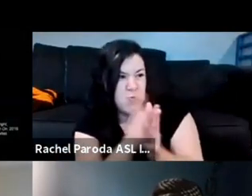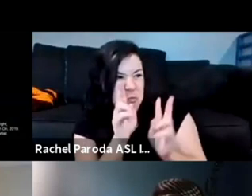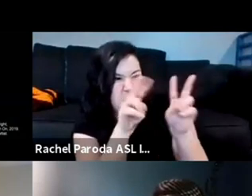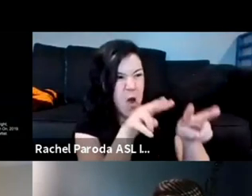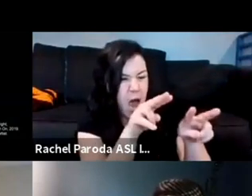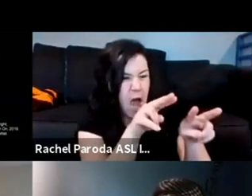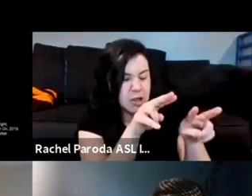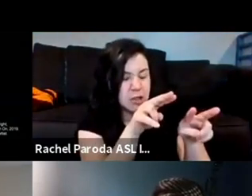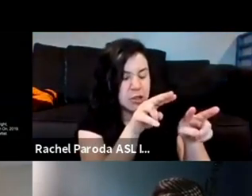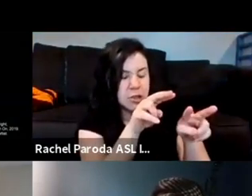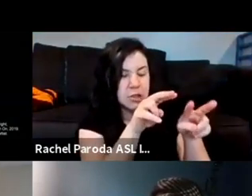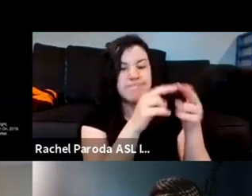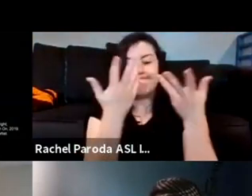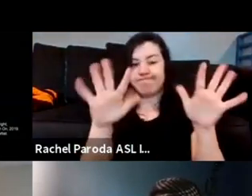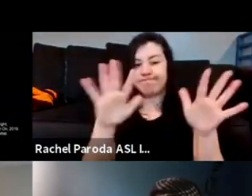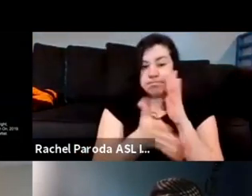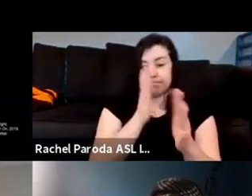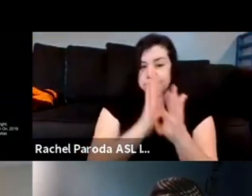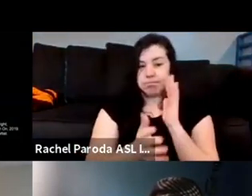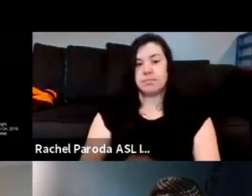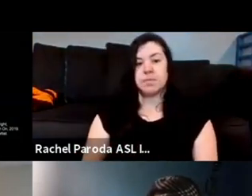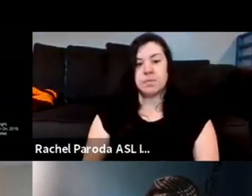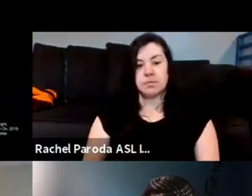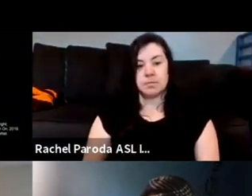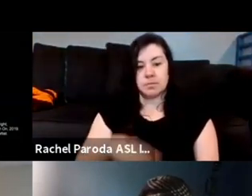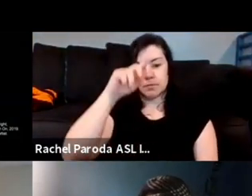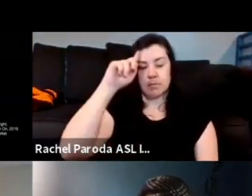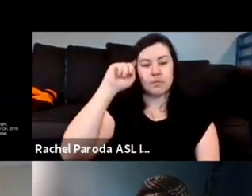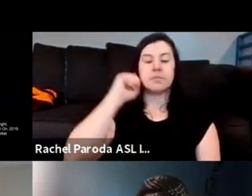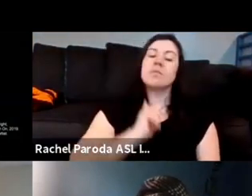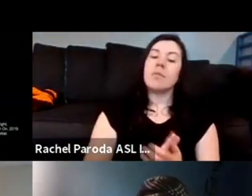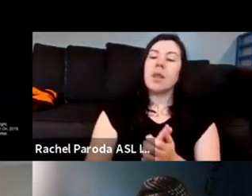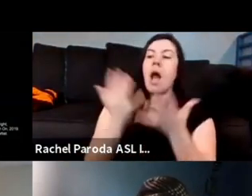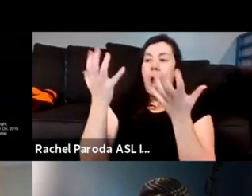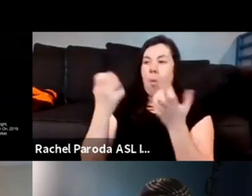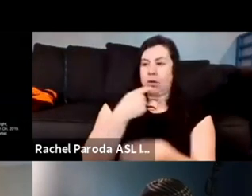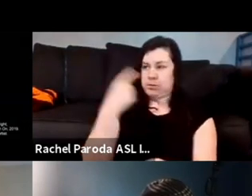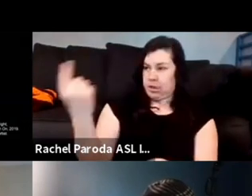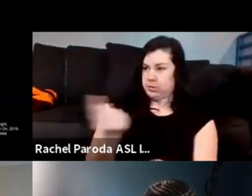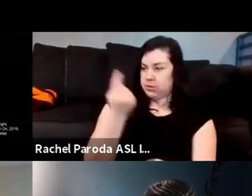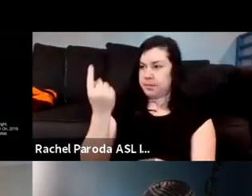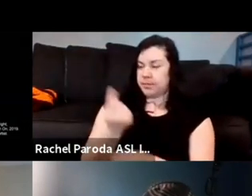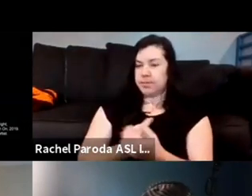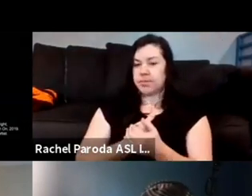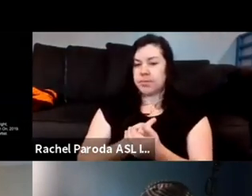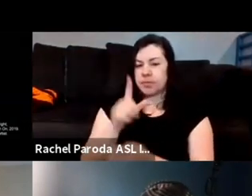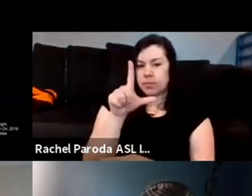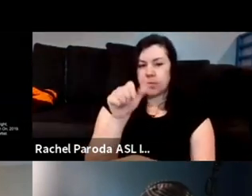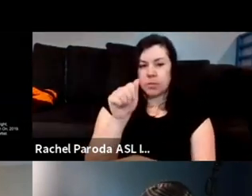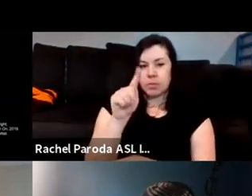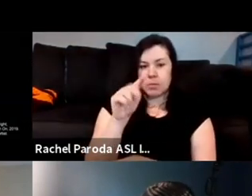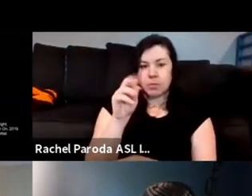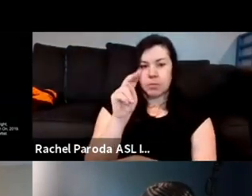and let me say one thing based on what you just spoke about um latonya the imagery